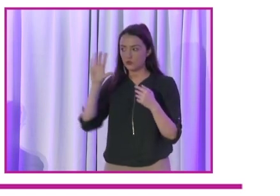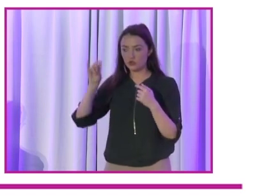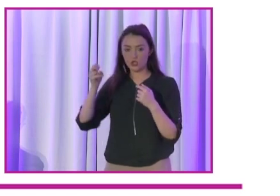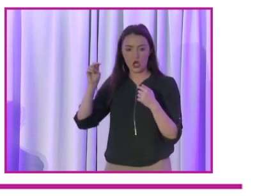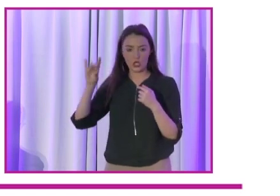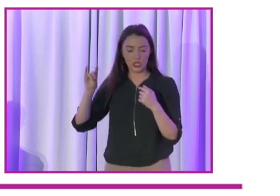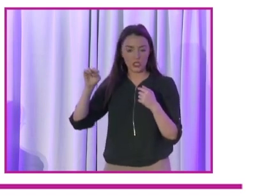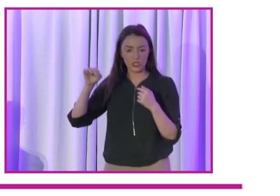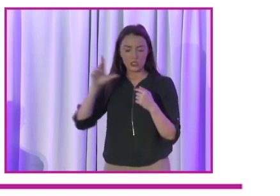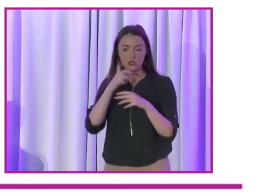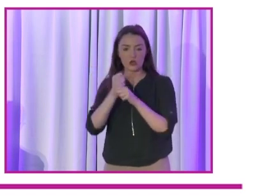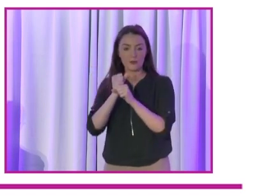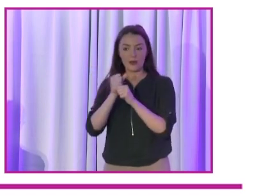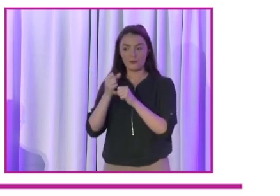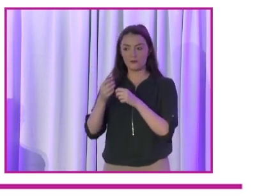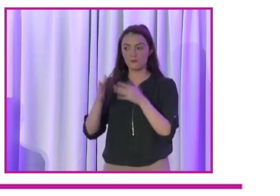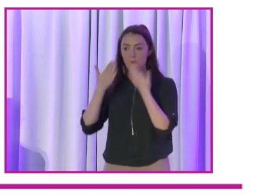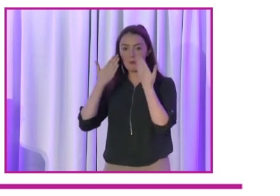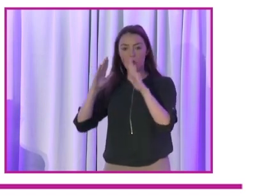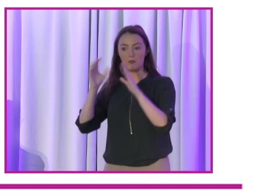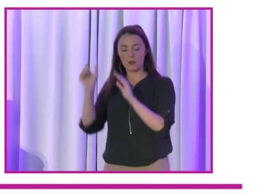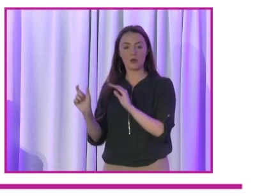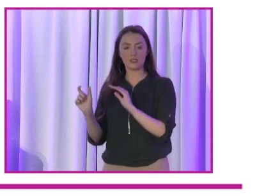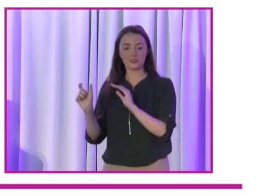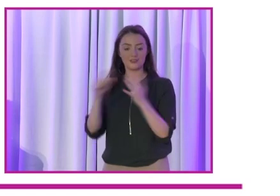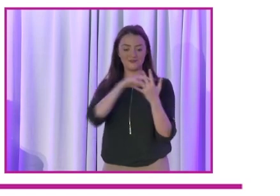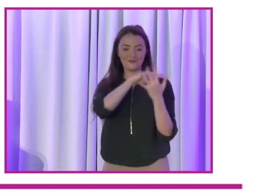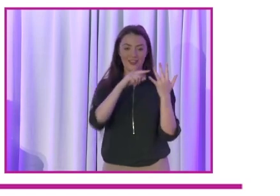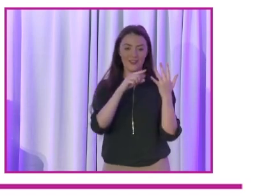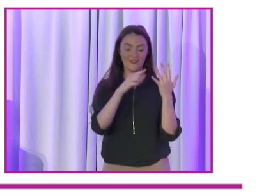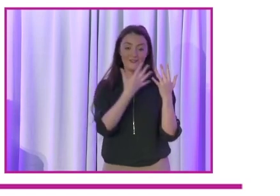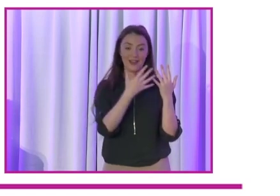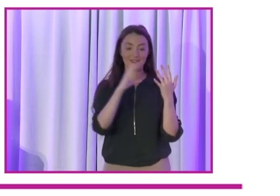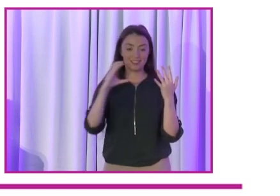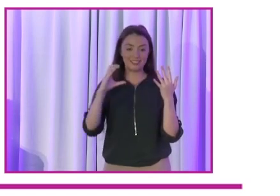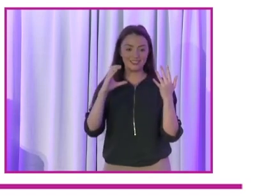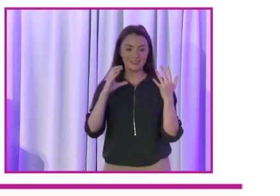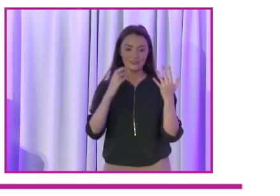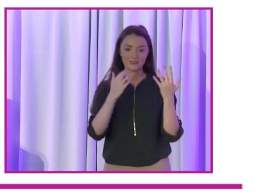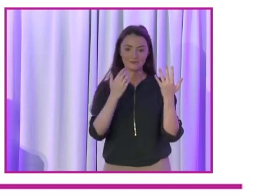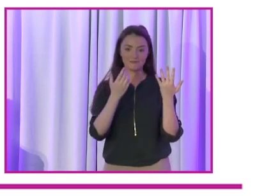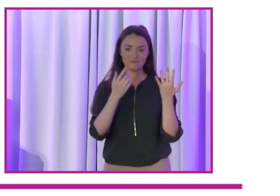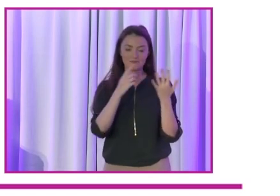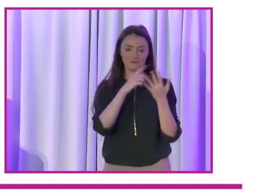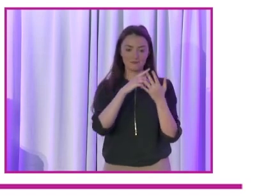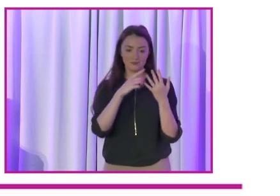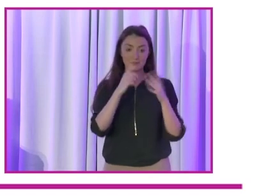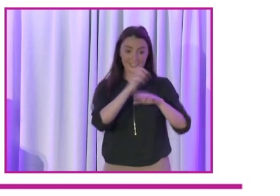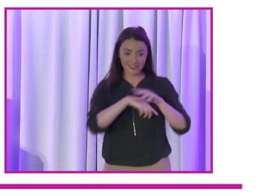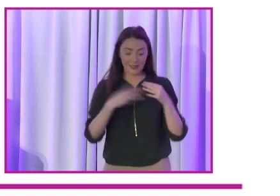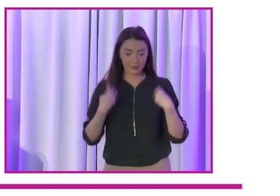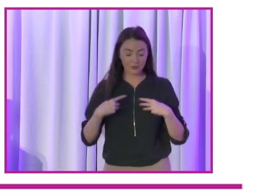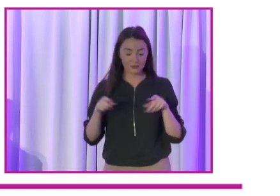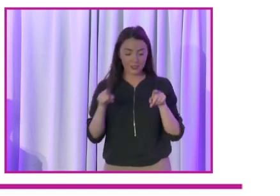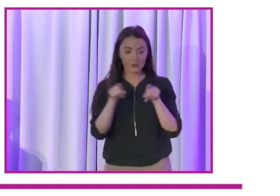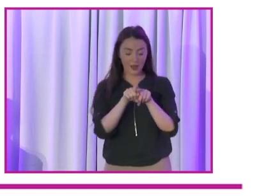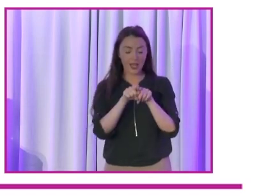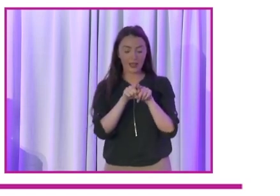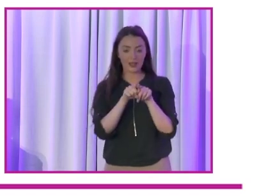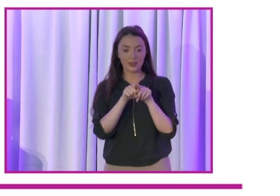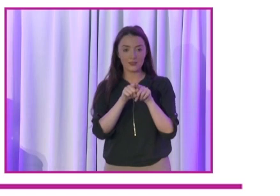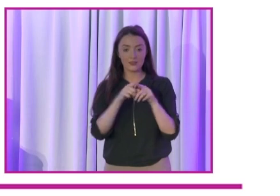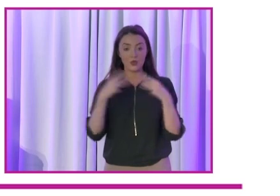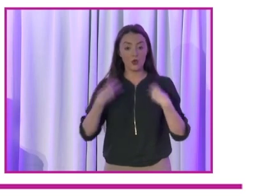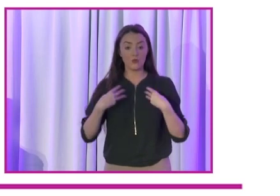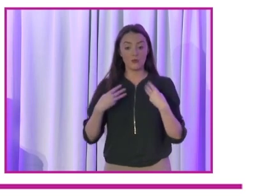person. But those five C's and others apply to disabled women as well. In Women for